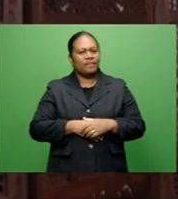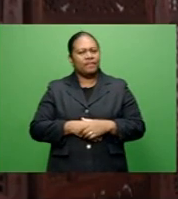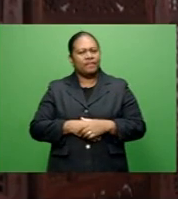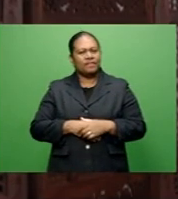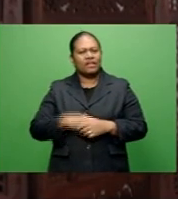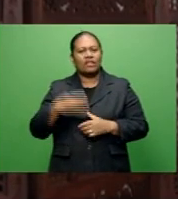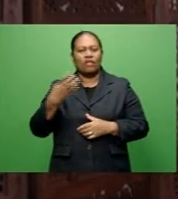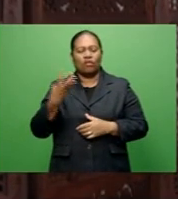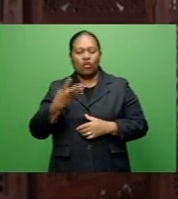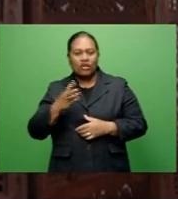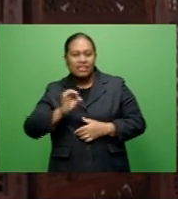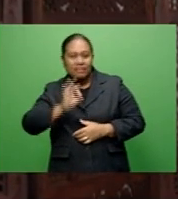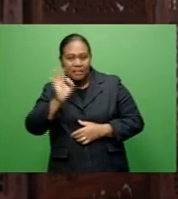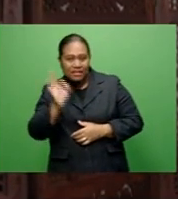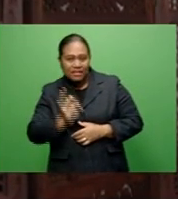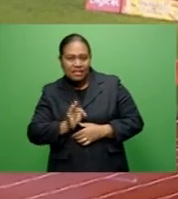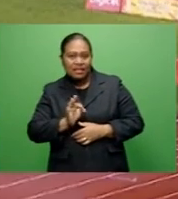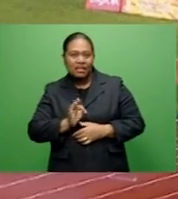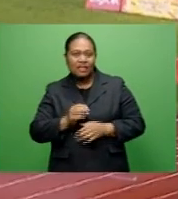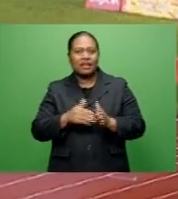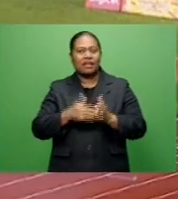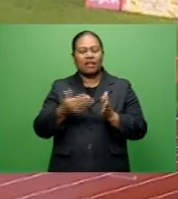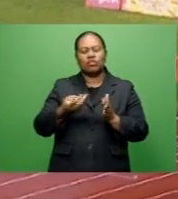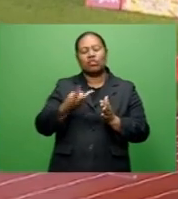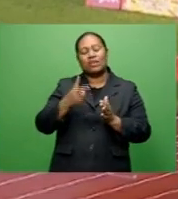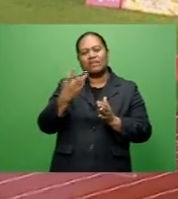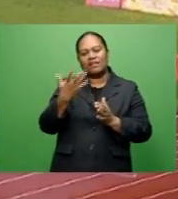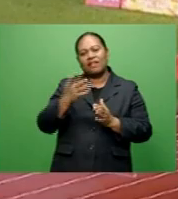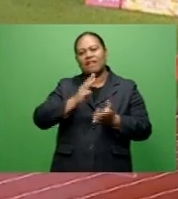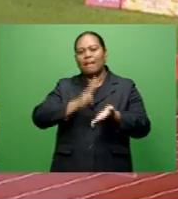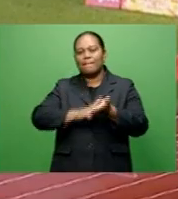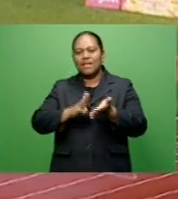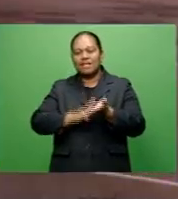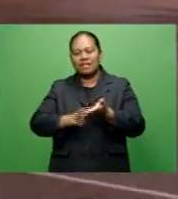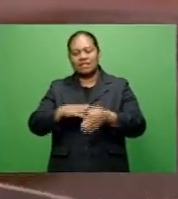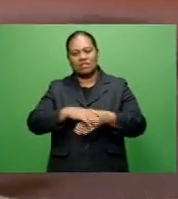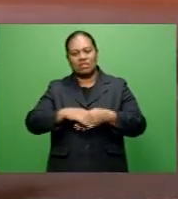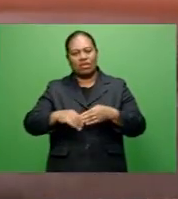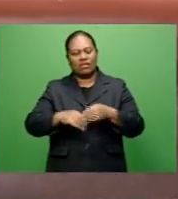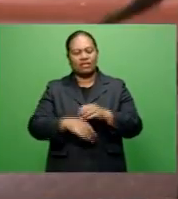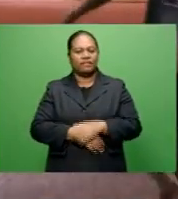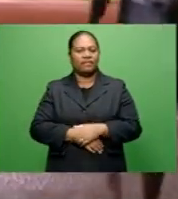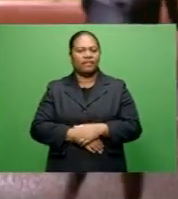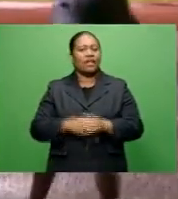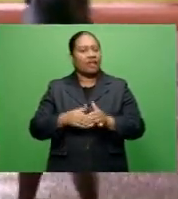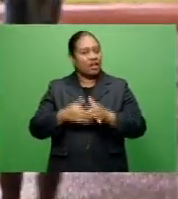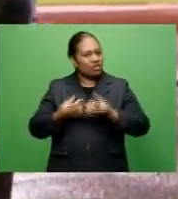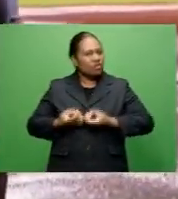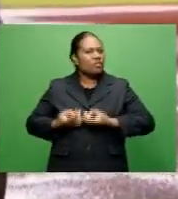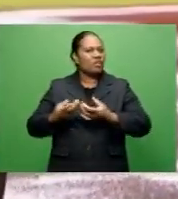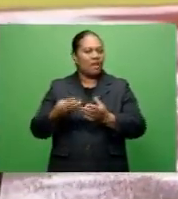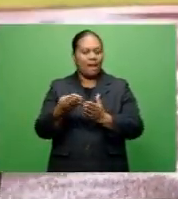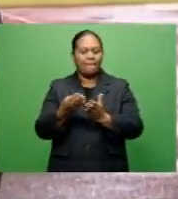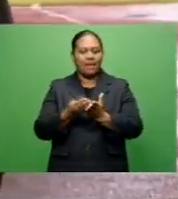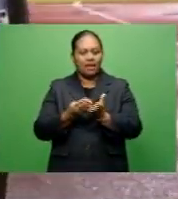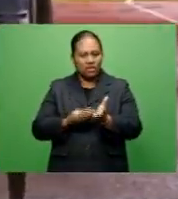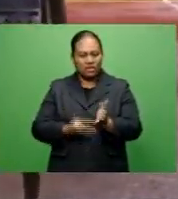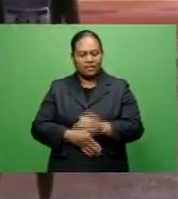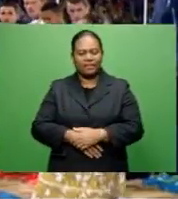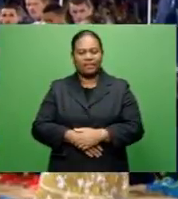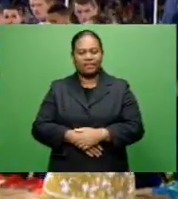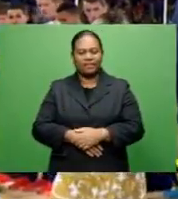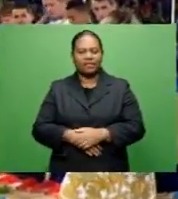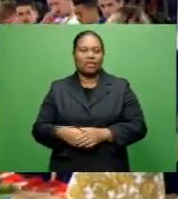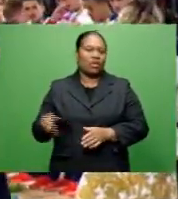14 percent to 25 million for the next four years. And we have to prepare a budget for that. With